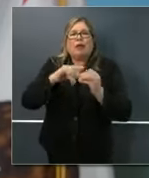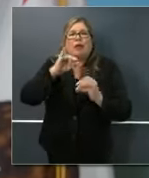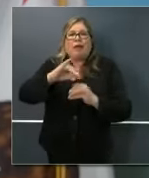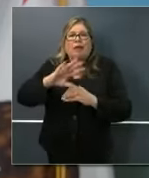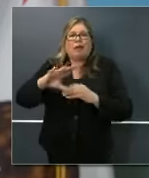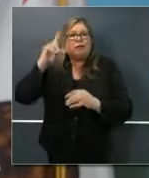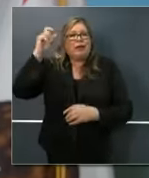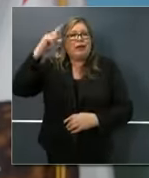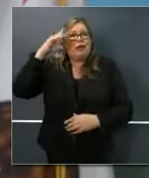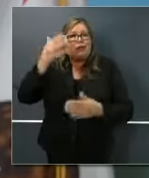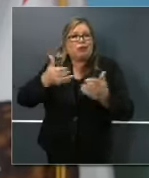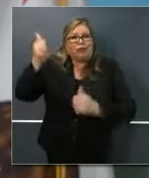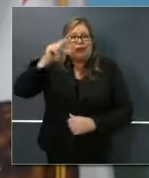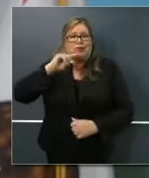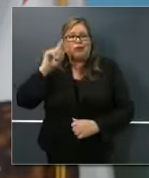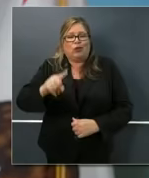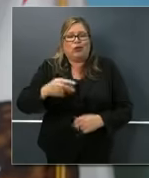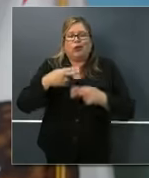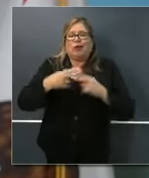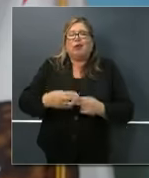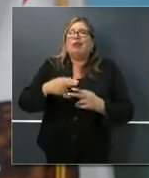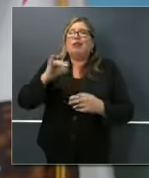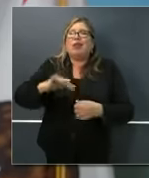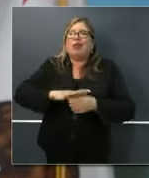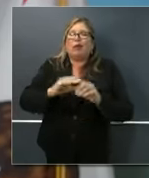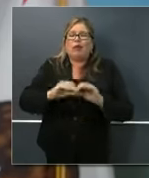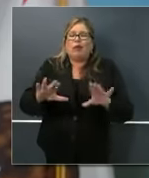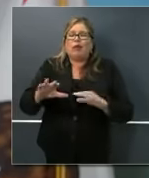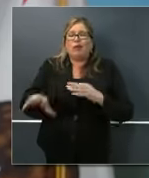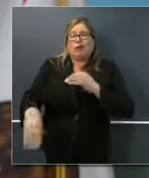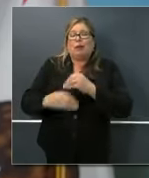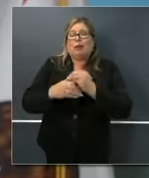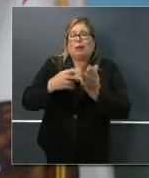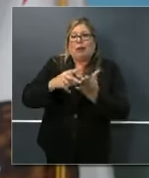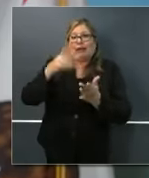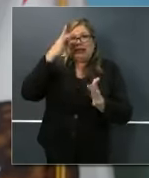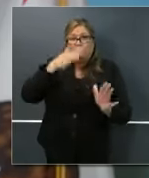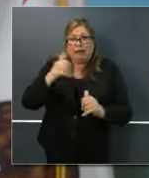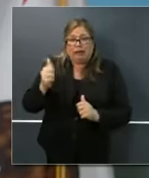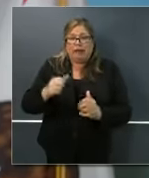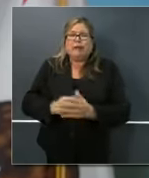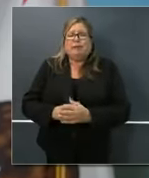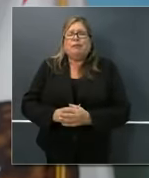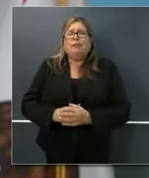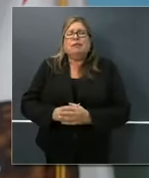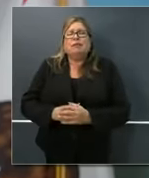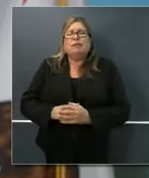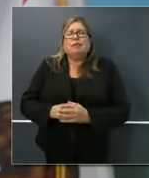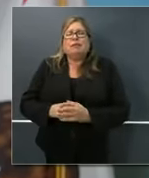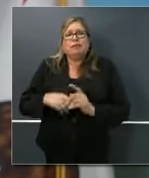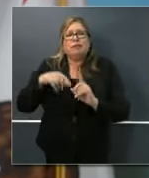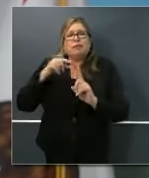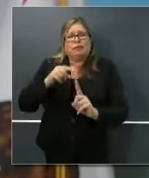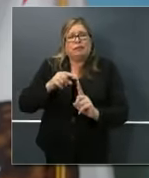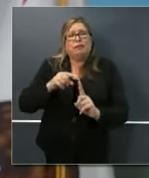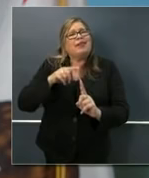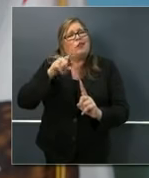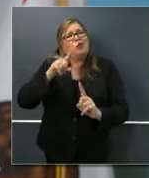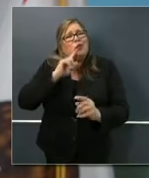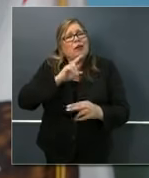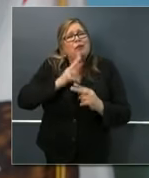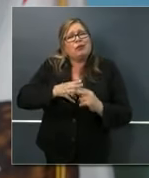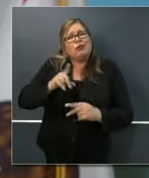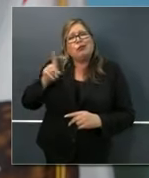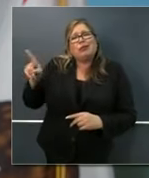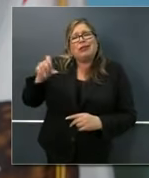for the stimulus or whatever that is. And I think you referenced the meatpacking plant in South Dakota. The main issue there that